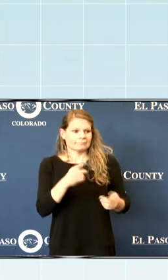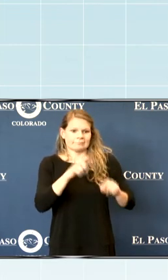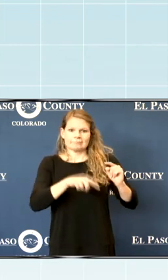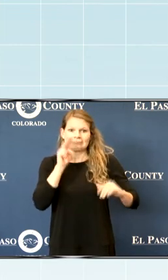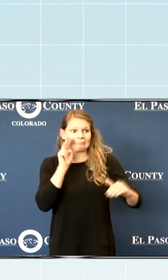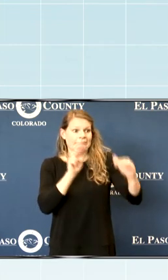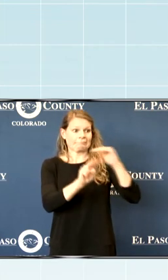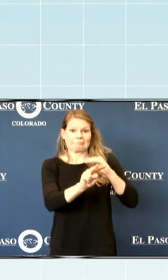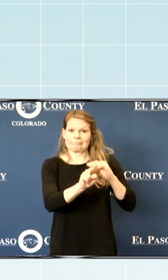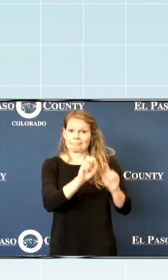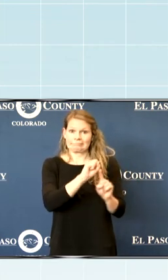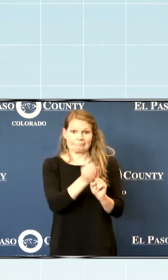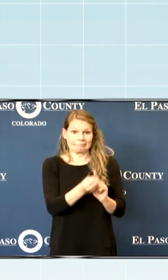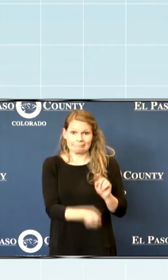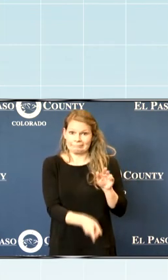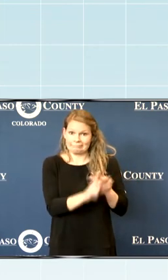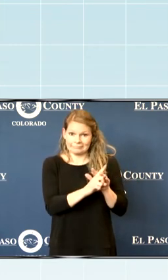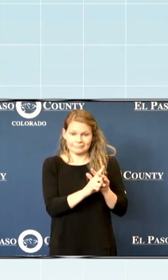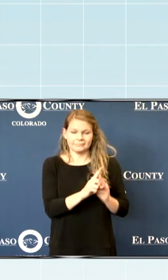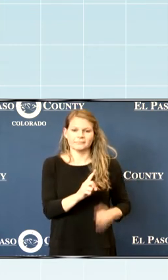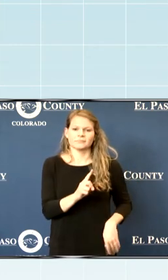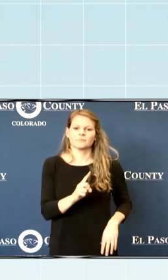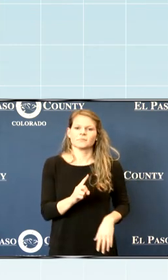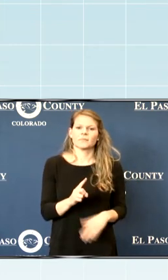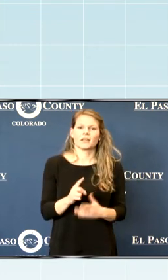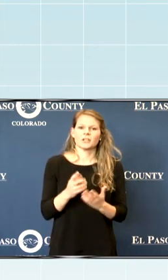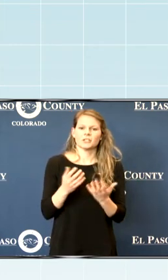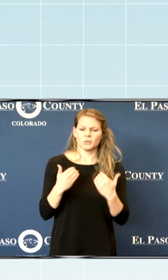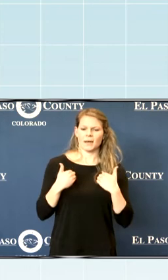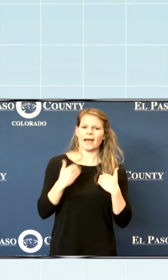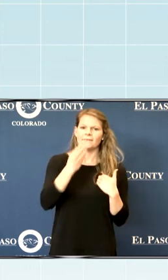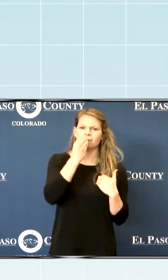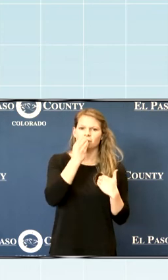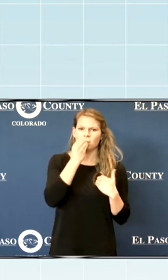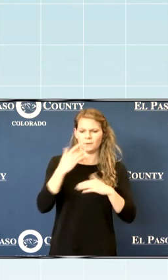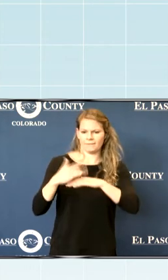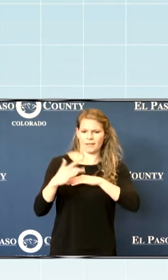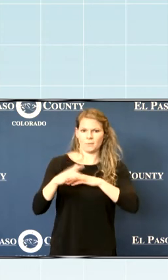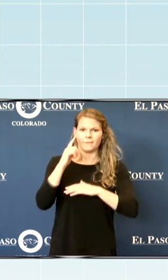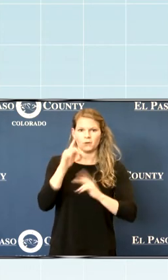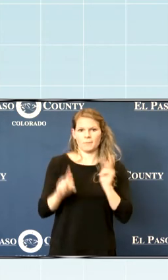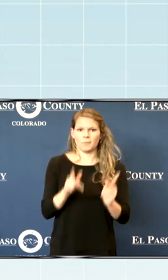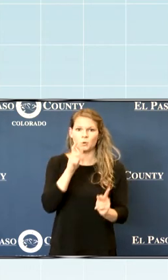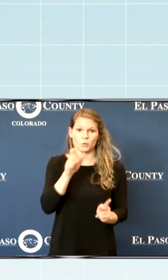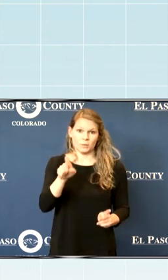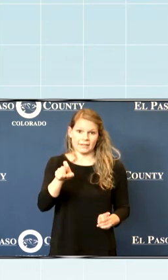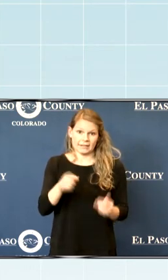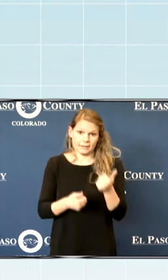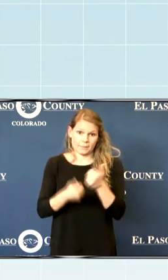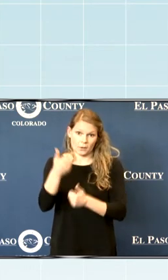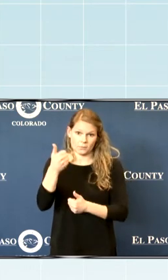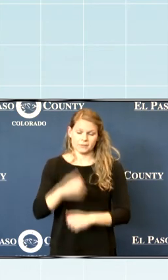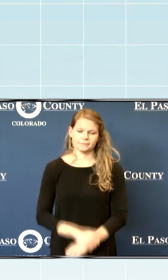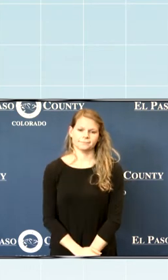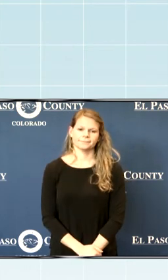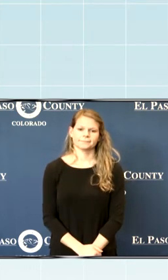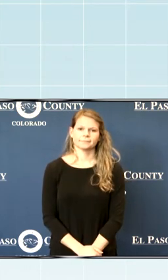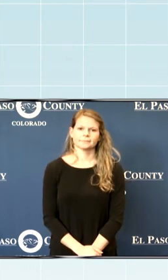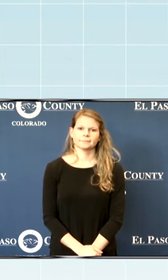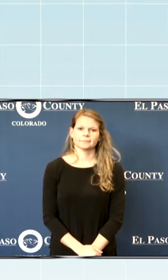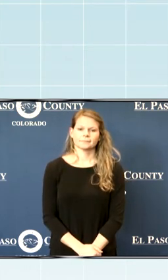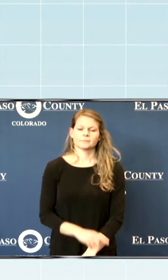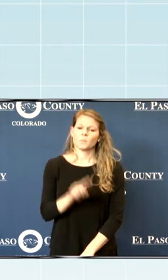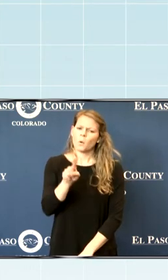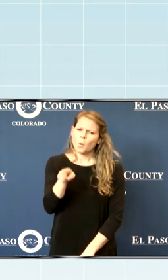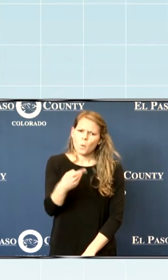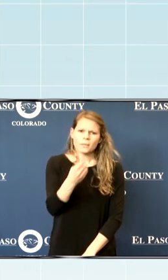conditions to keep nutritious food within reach for the people who need it the most. As the only